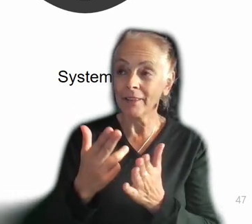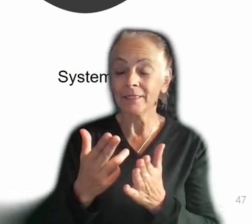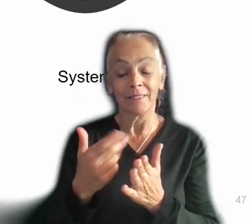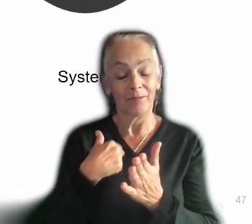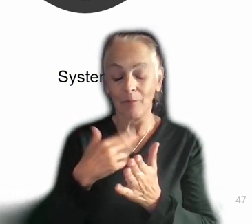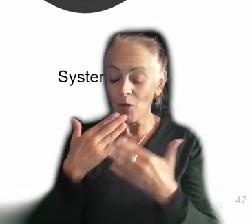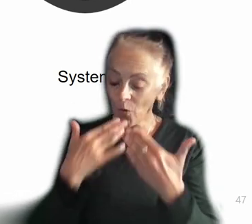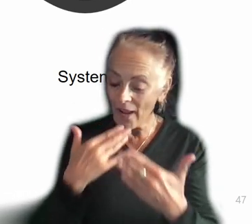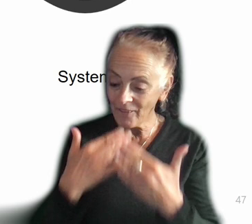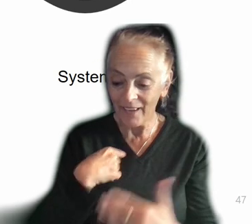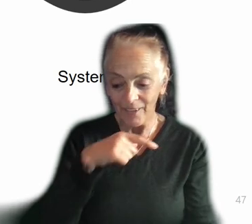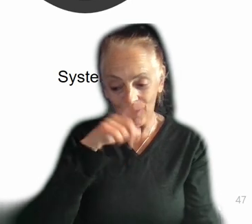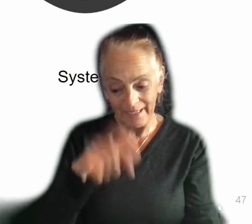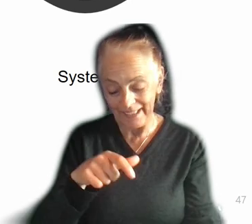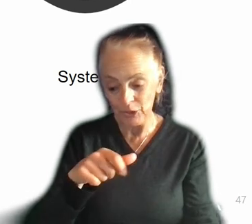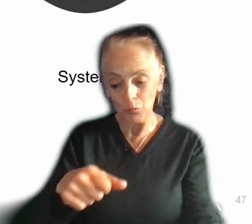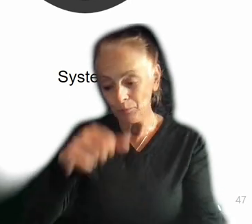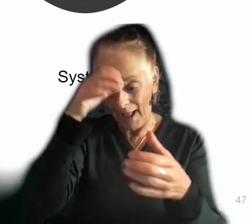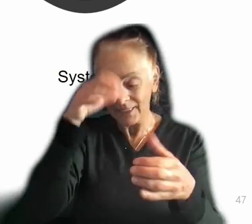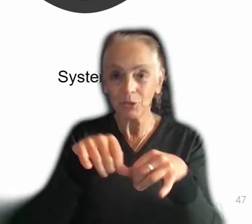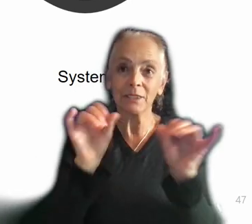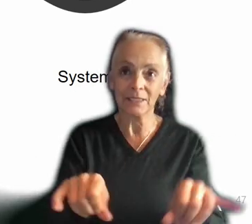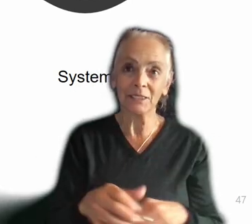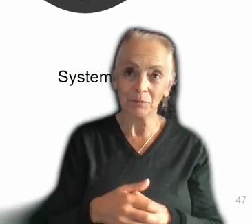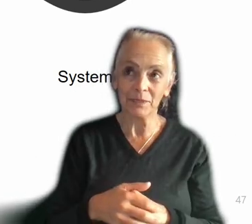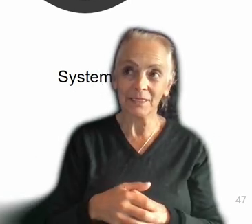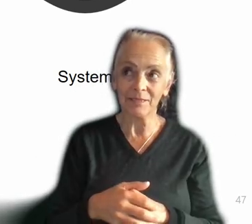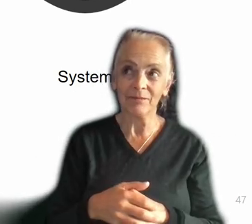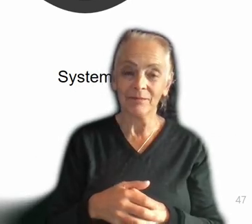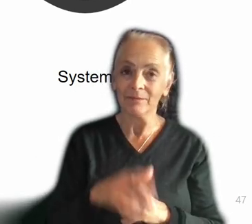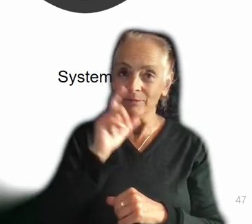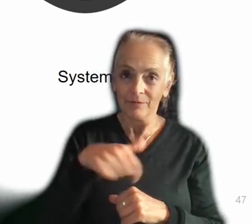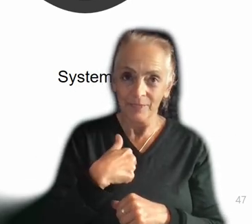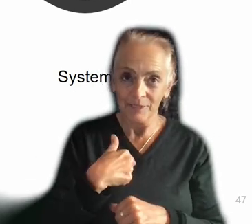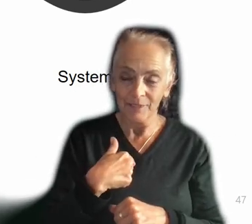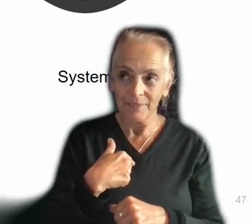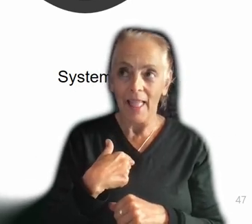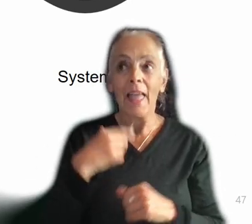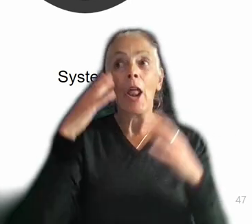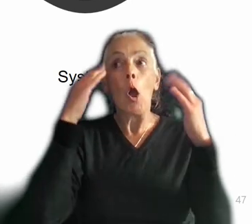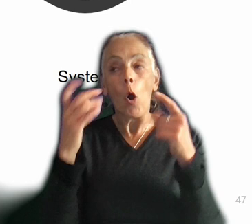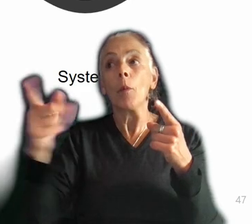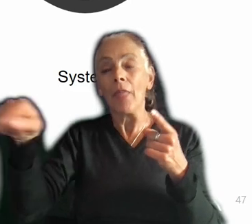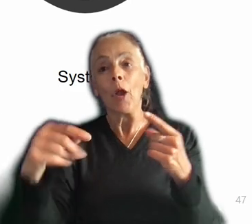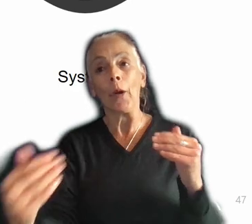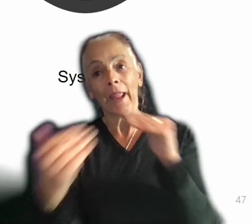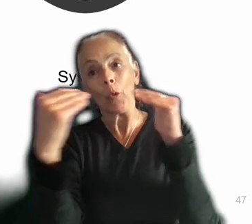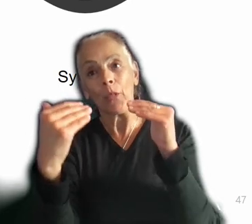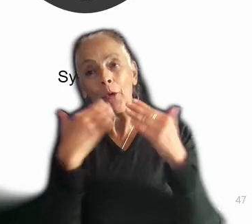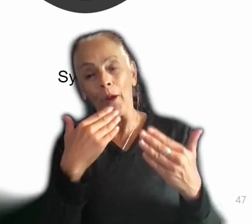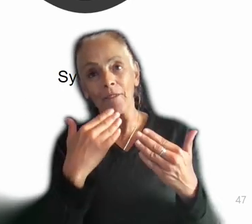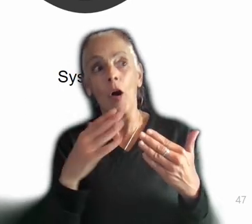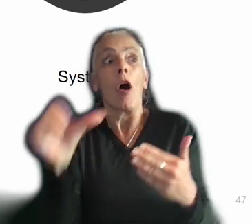need to master systems nearly this much. And I hope that they are also equally grateful that there are people around them who